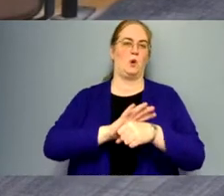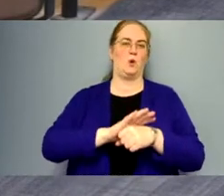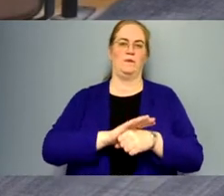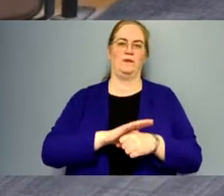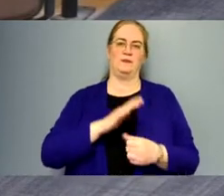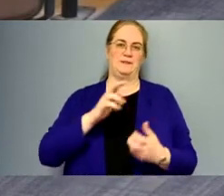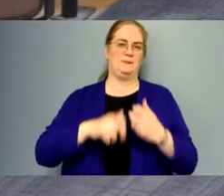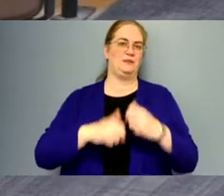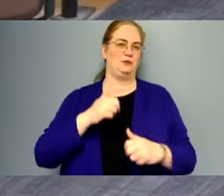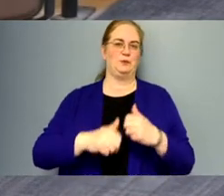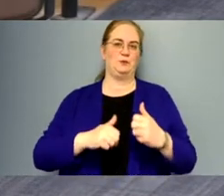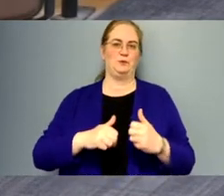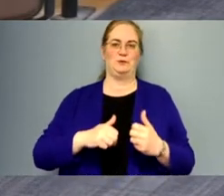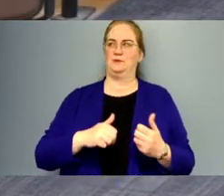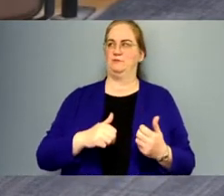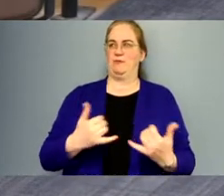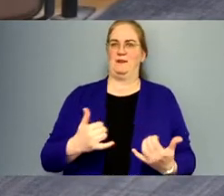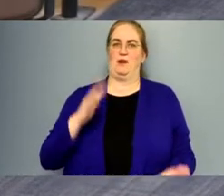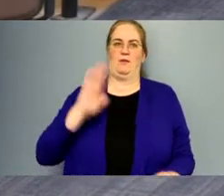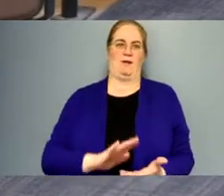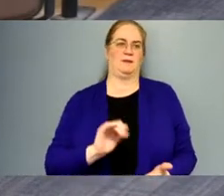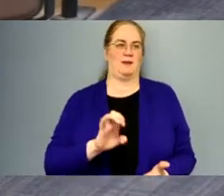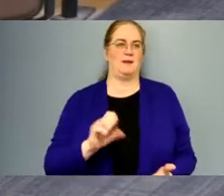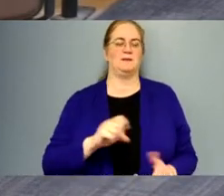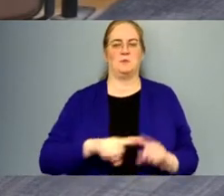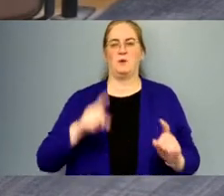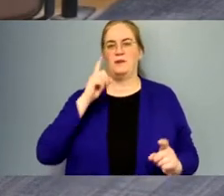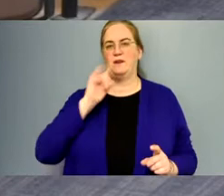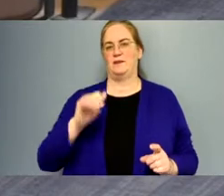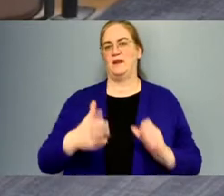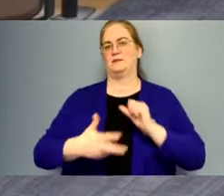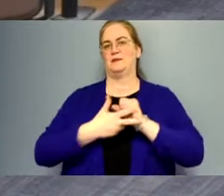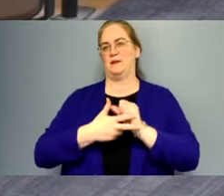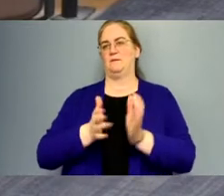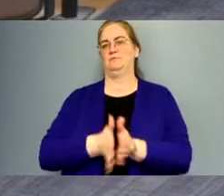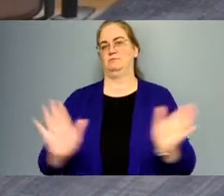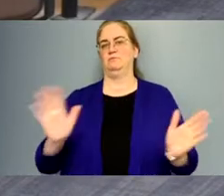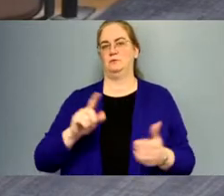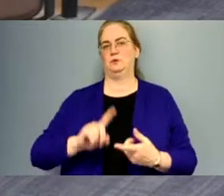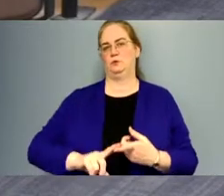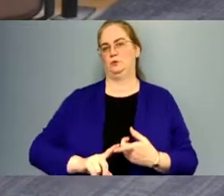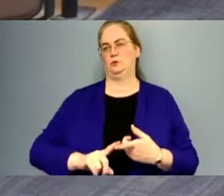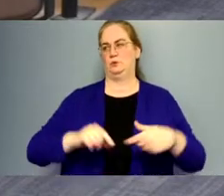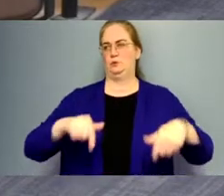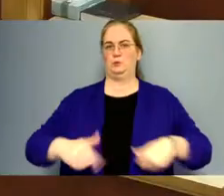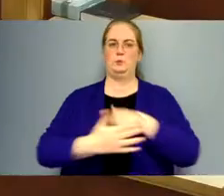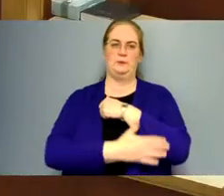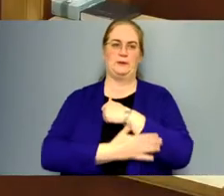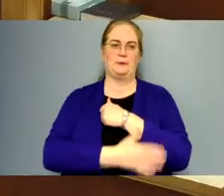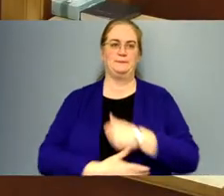had some issues where there've been less cases, but we think that's a savings to the county. Okay.